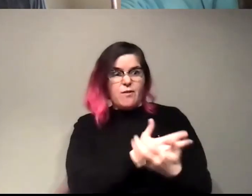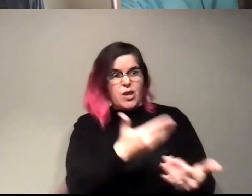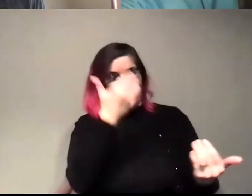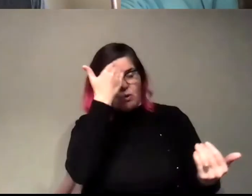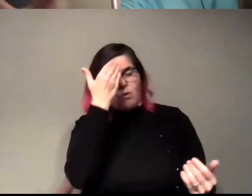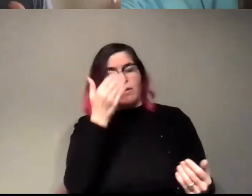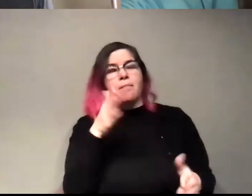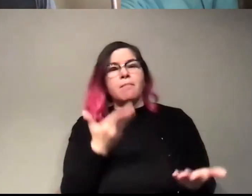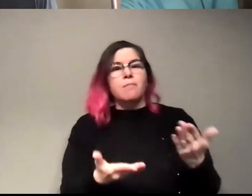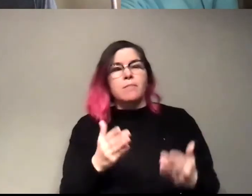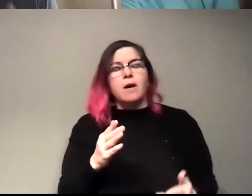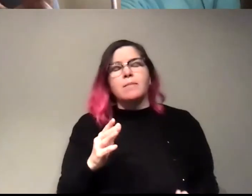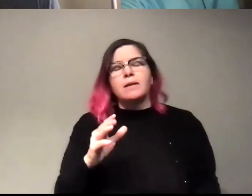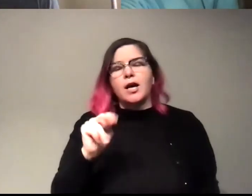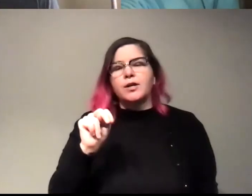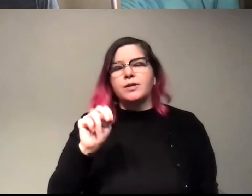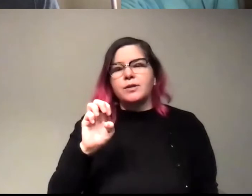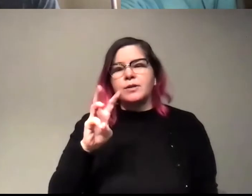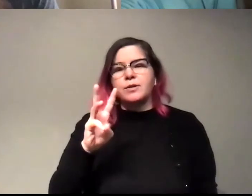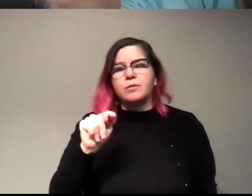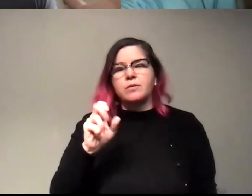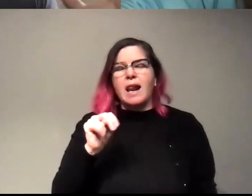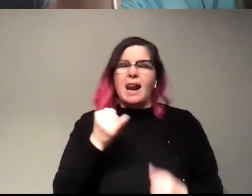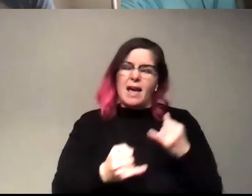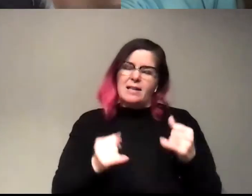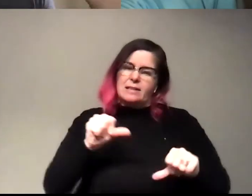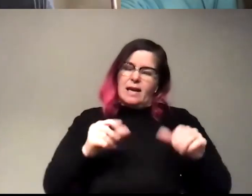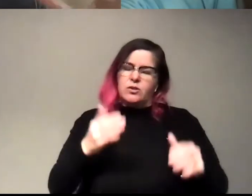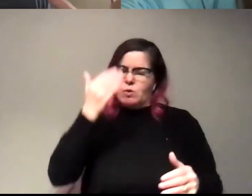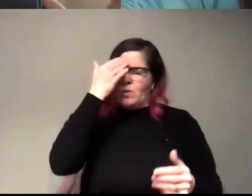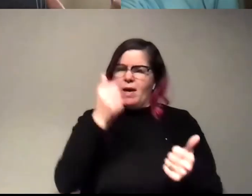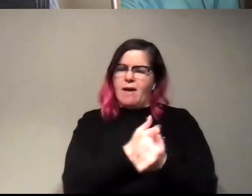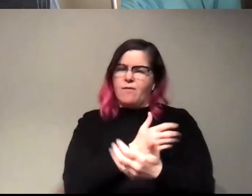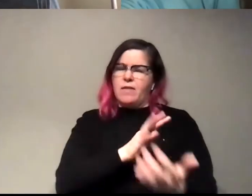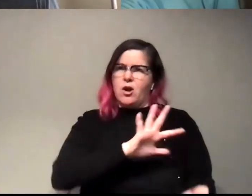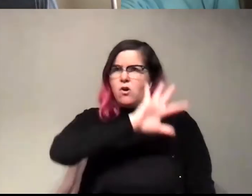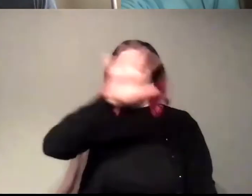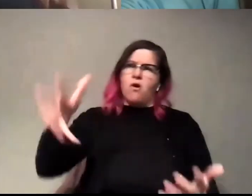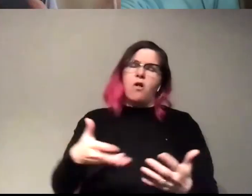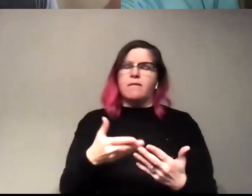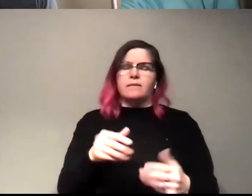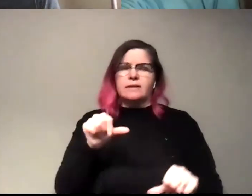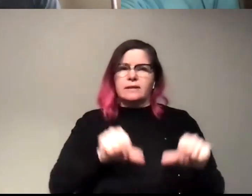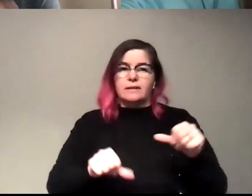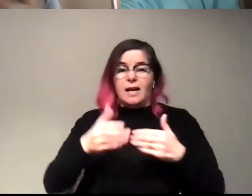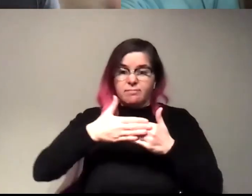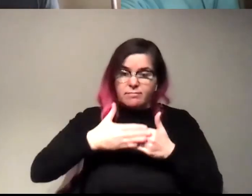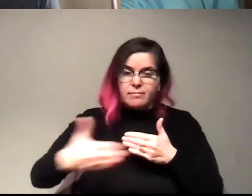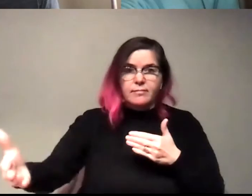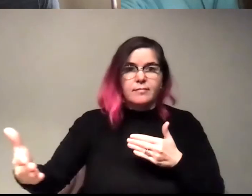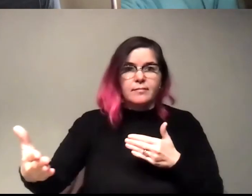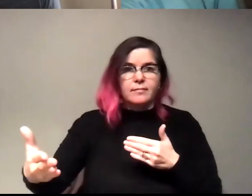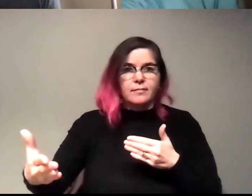this is probably like Isaac Newton was probably like the last person who like knew all of science. And then pretty much after him, was just like,